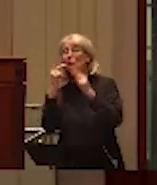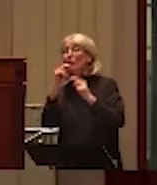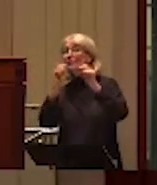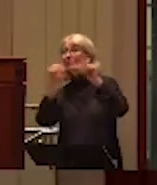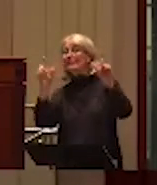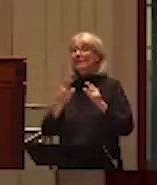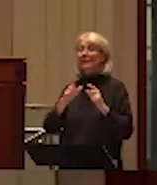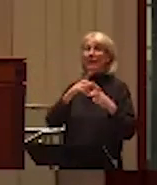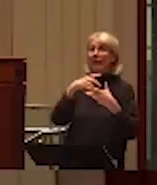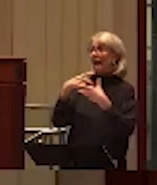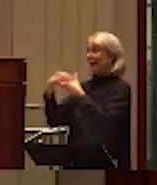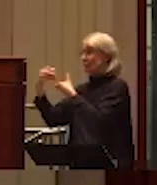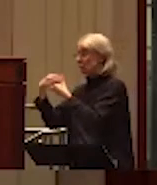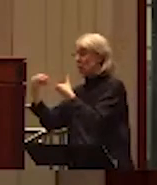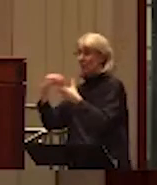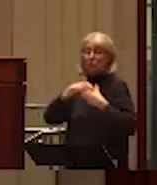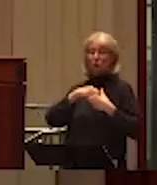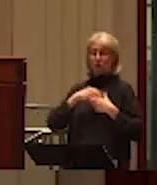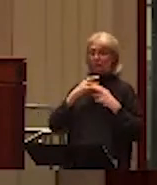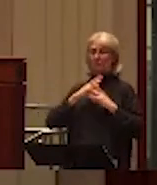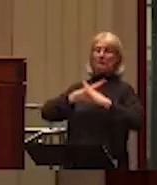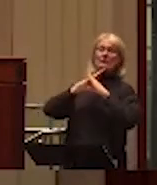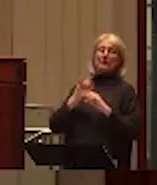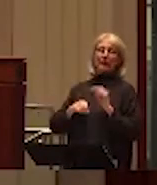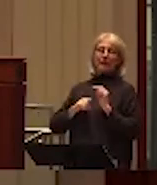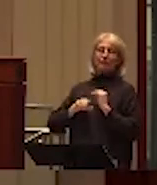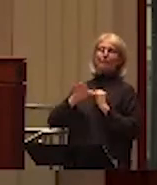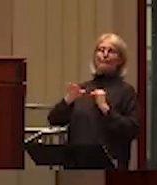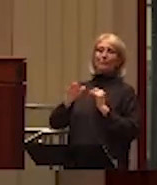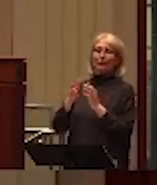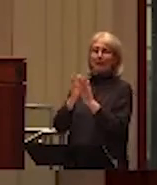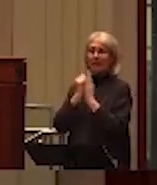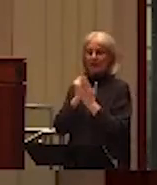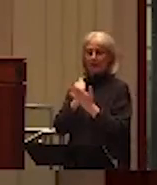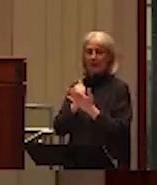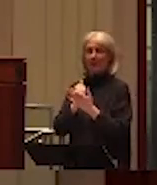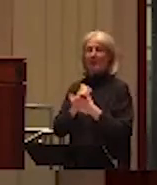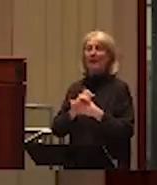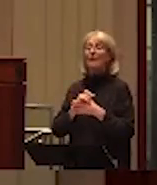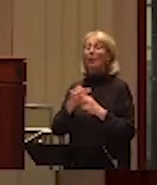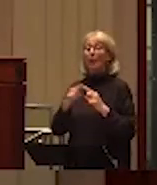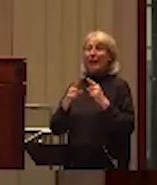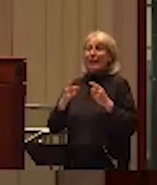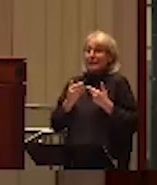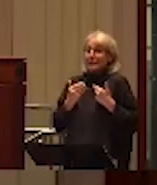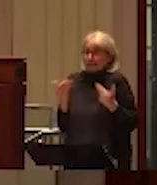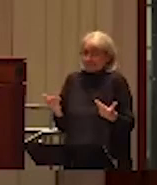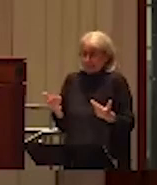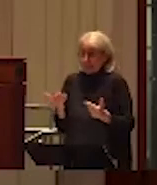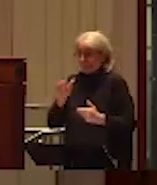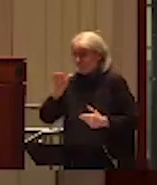seek. And then when you think about that, and then coupled with when a man does seek help and